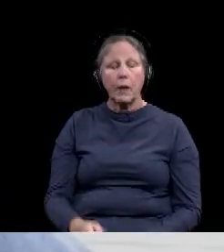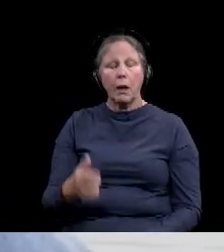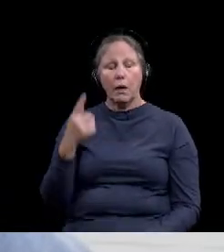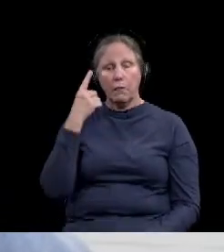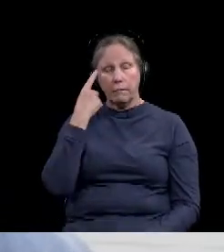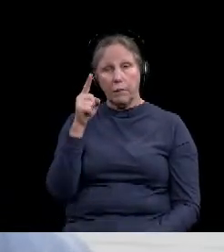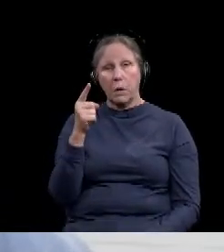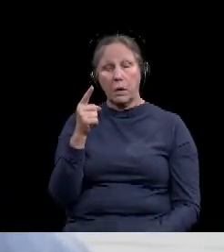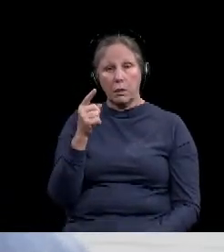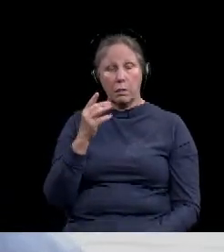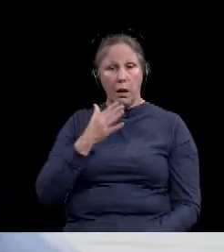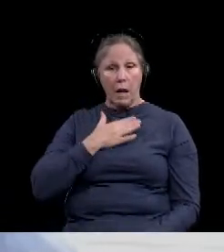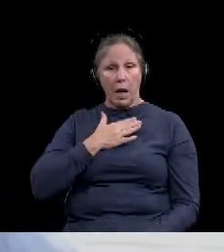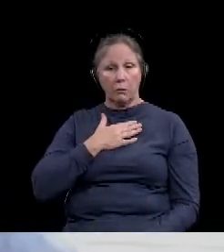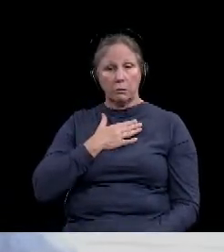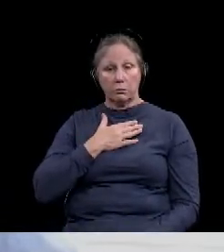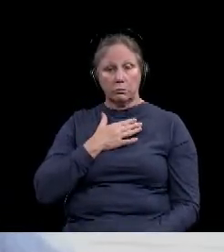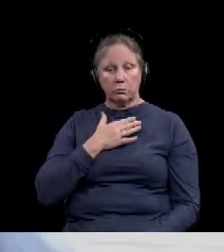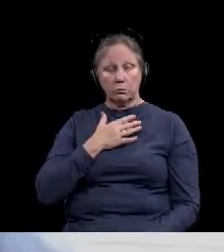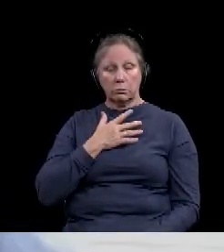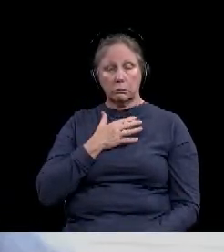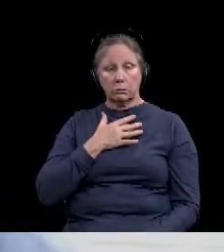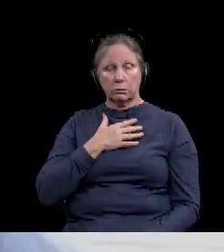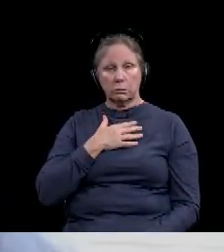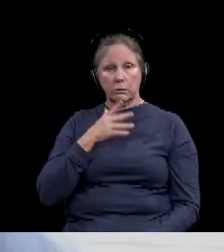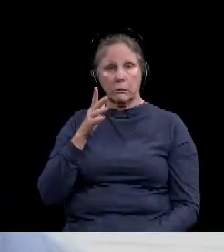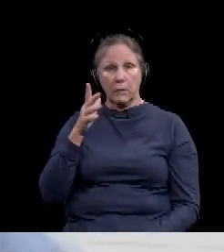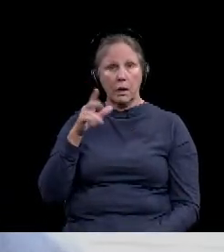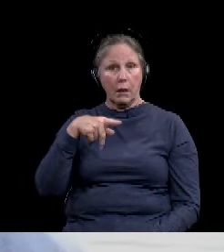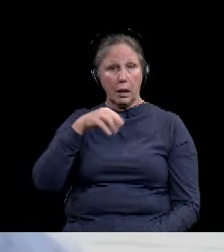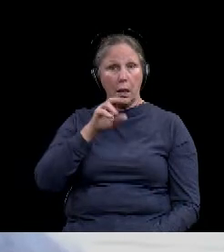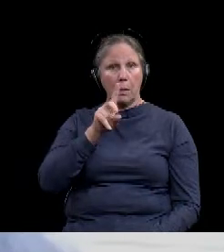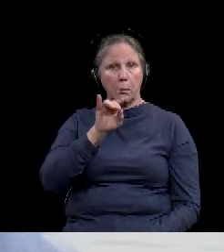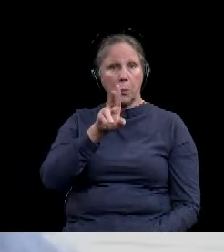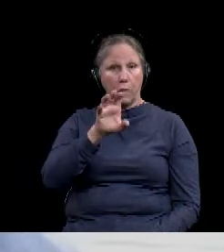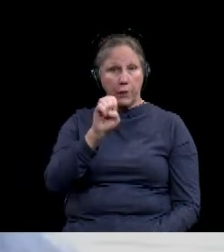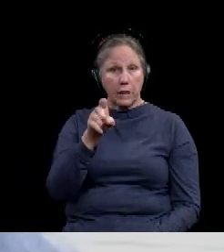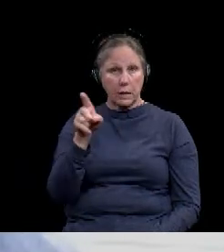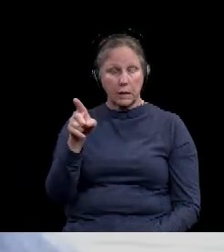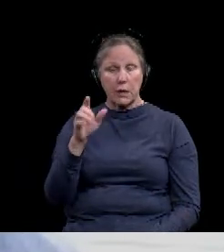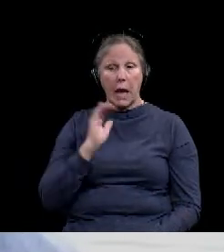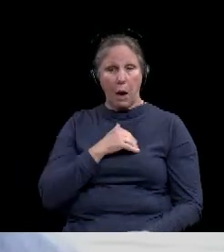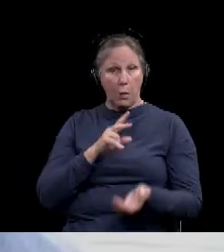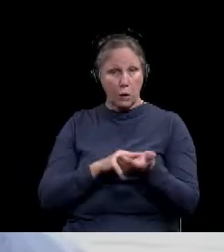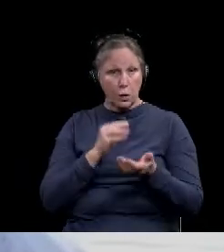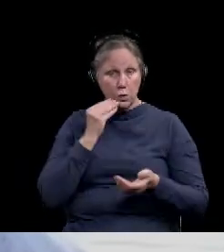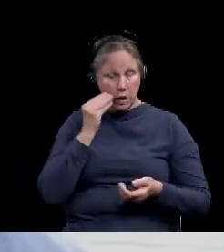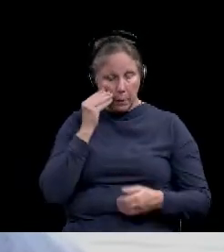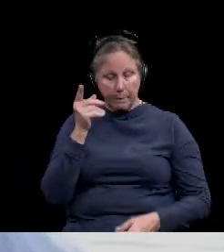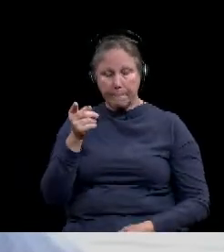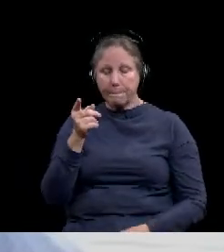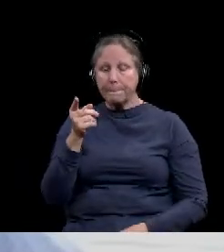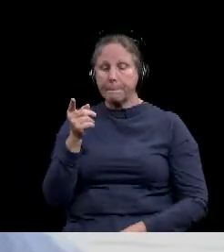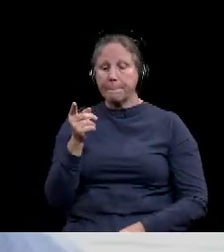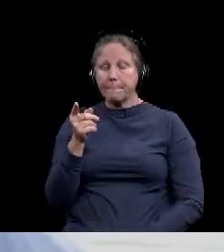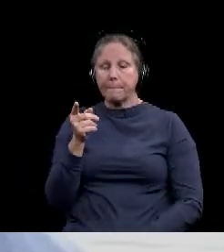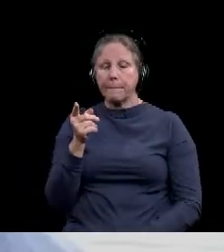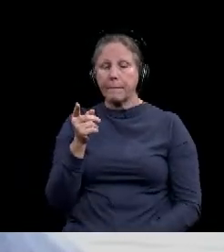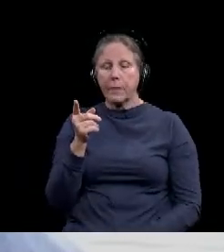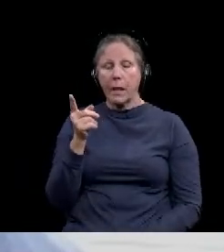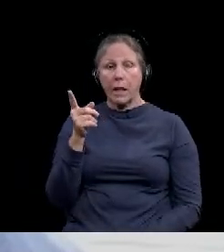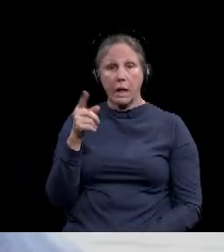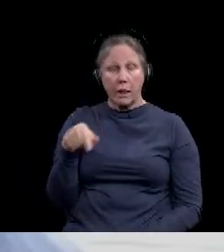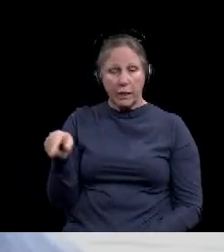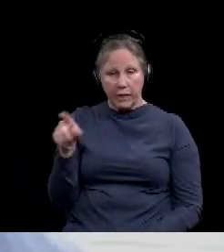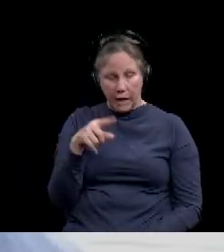um, our, our leadership at, uh, at Ascension, uh, senior living, um, village, um, they are,